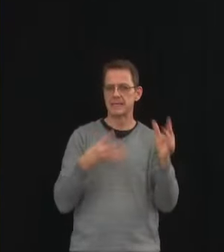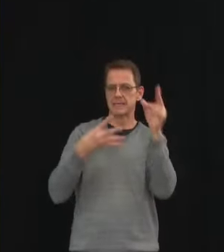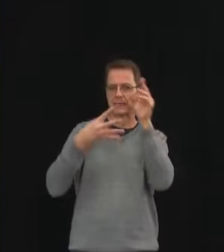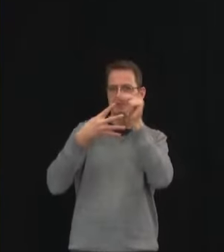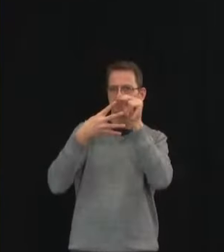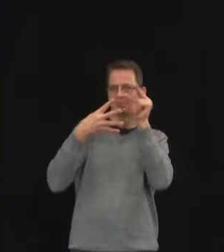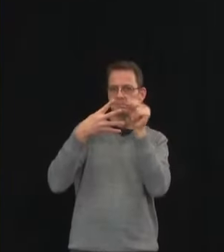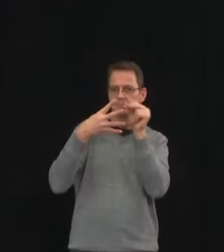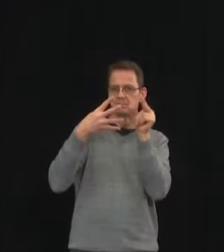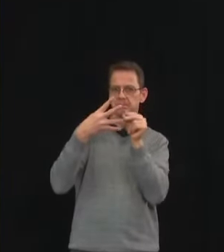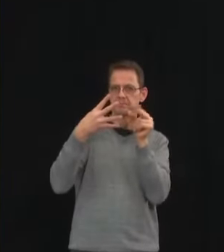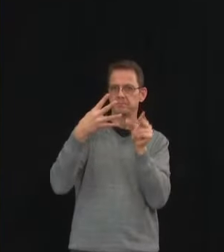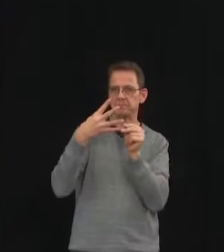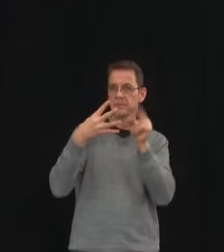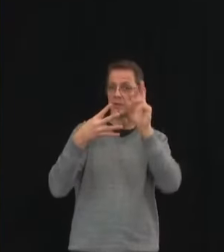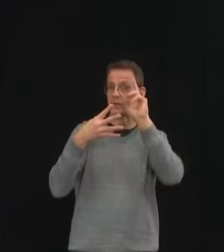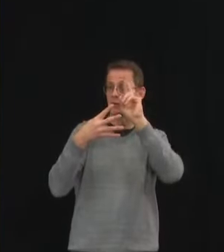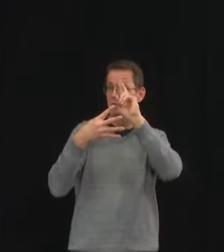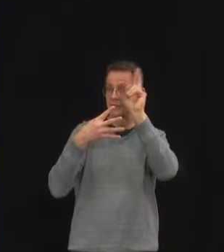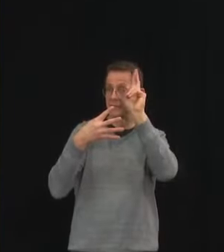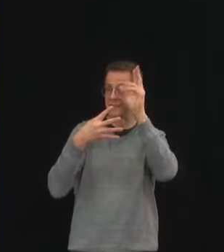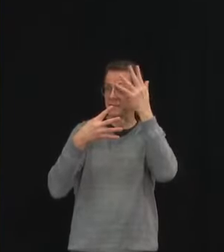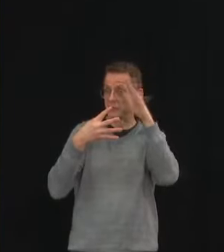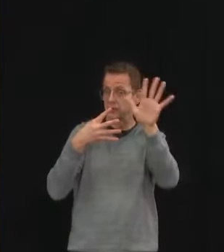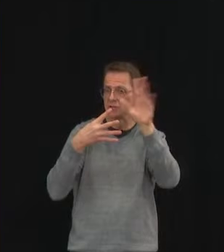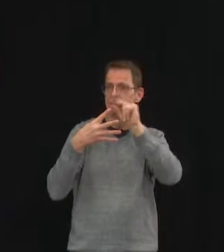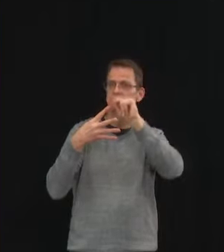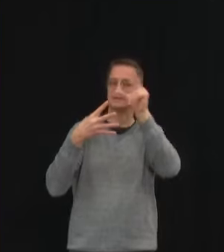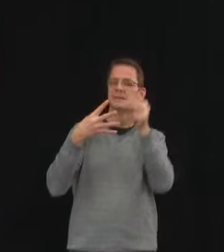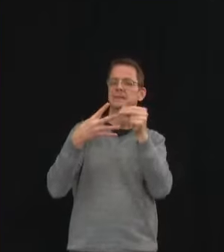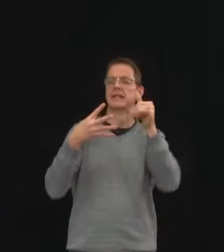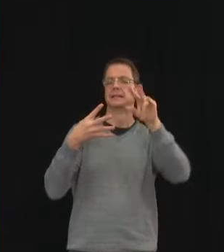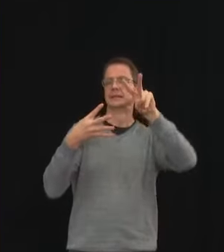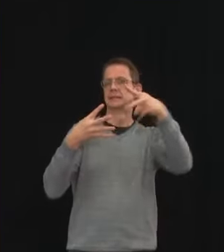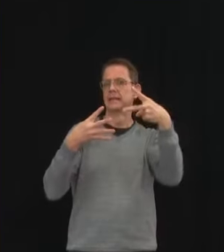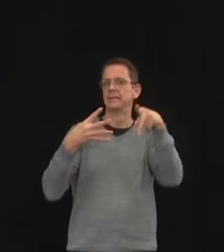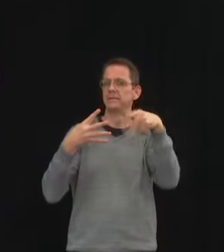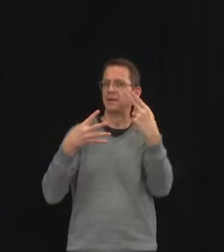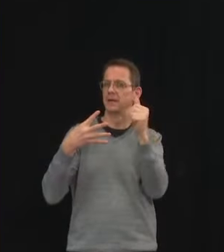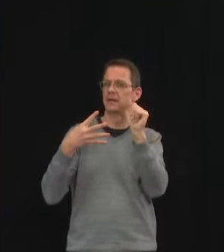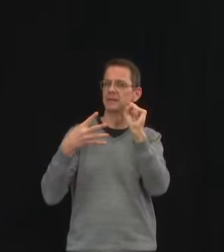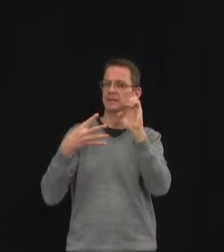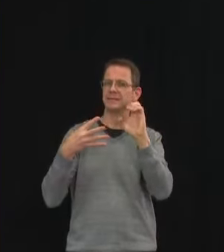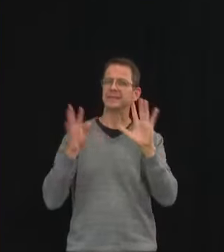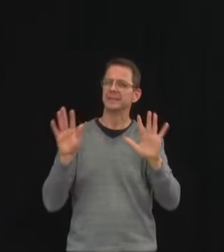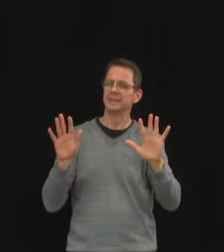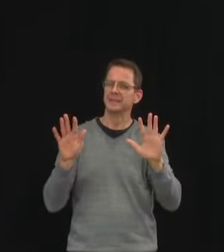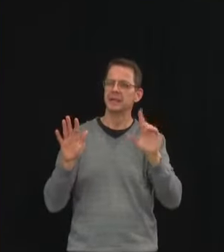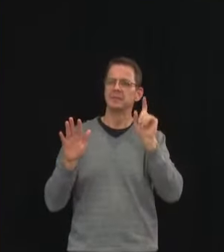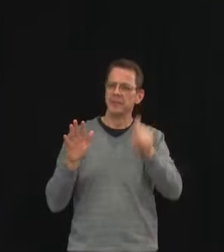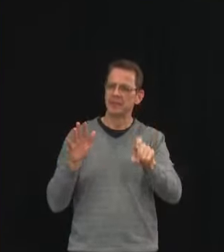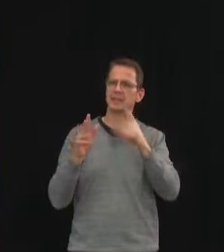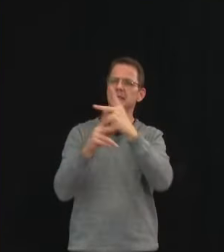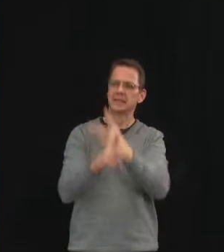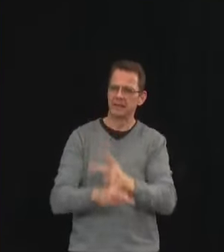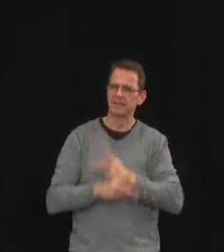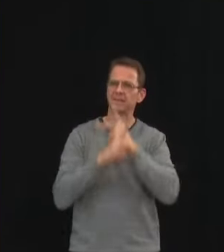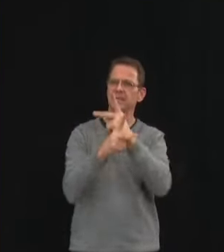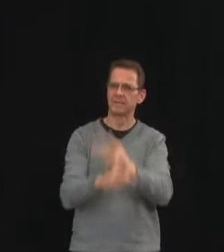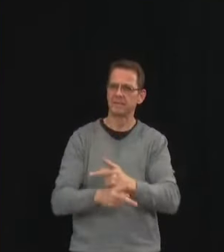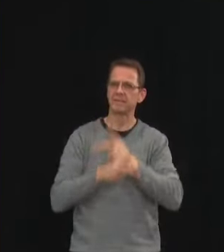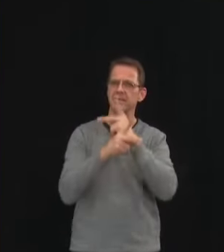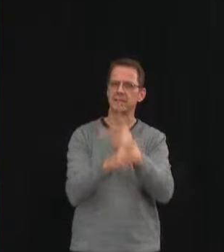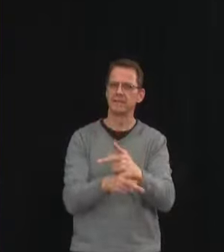but as Premier said we're going ahead cautiously well aware that the pandemic is not yet over. We're